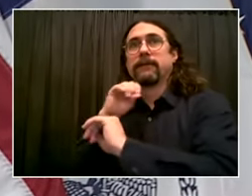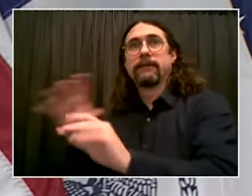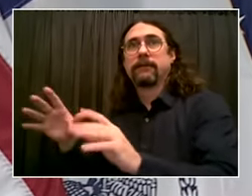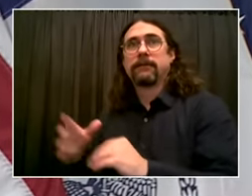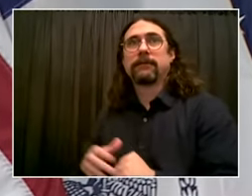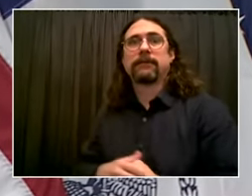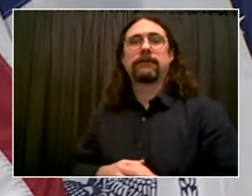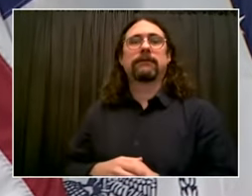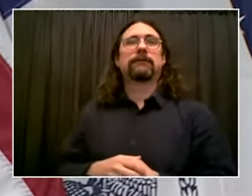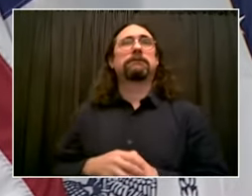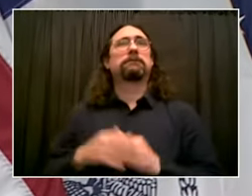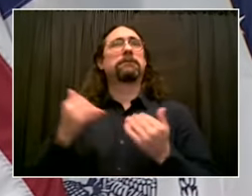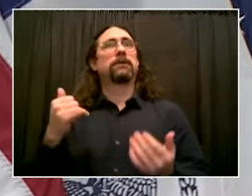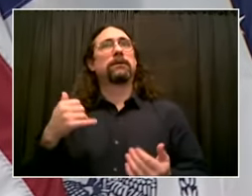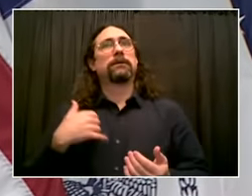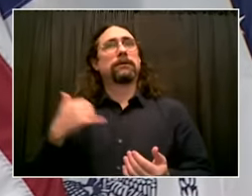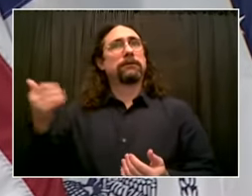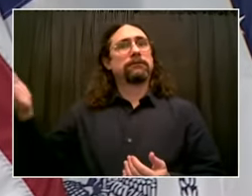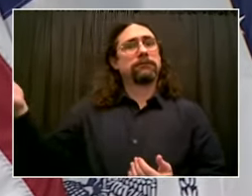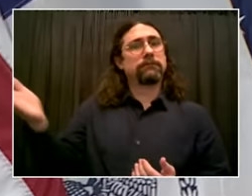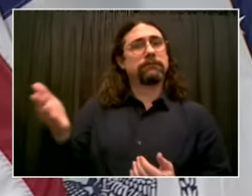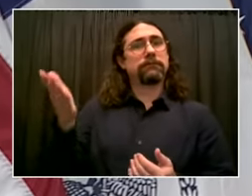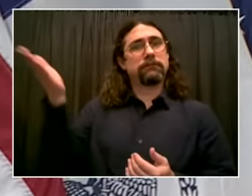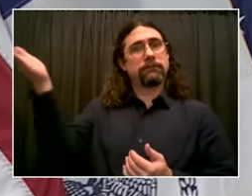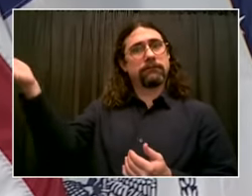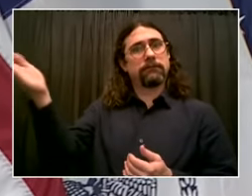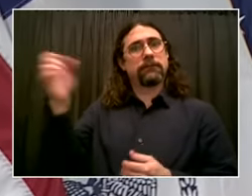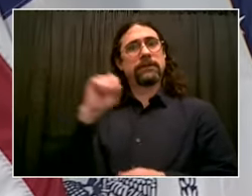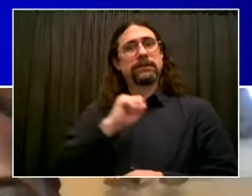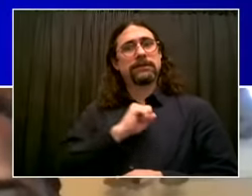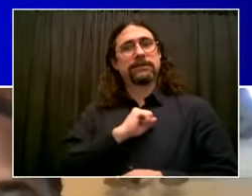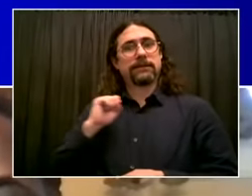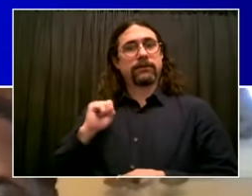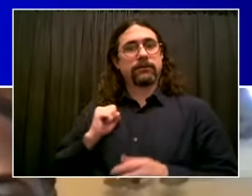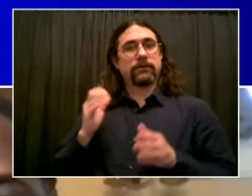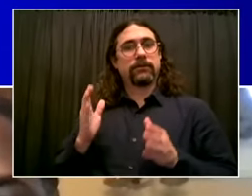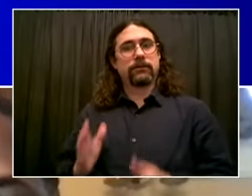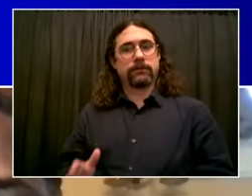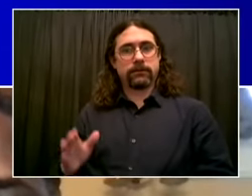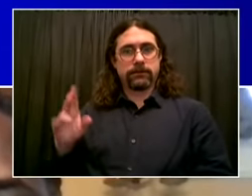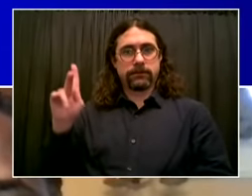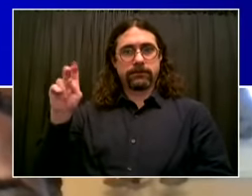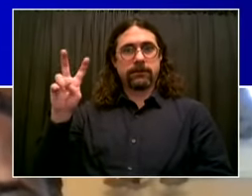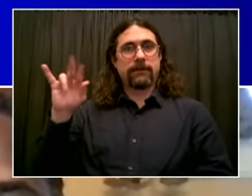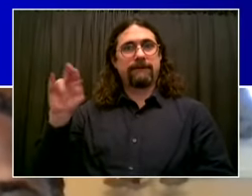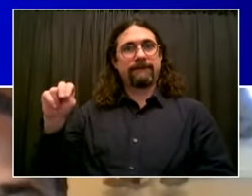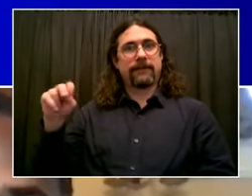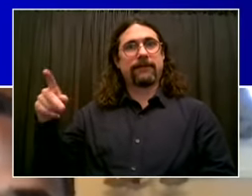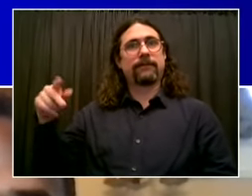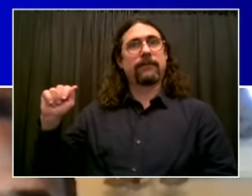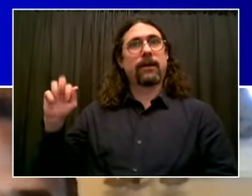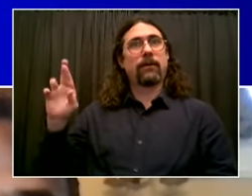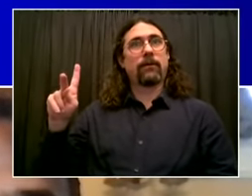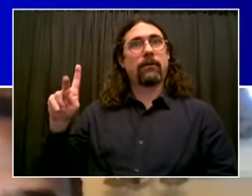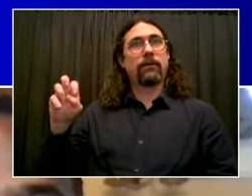Good morning, Mr. Mayor. Anytime my constituent asks me to be on TV with him, of course I have to show up. That's right.